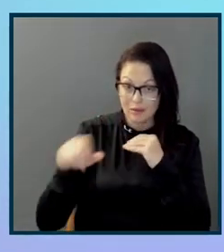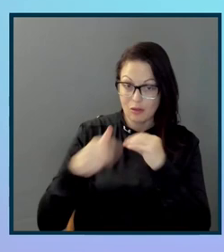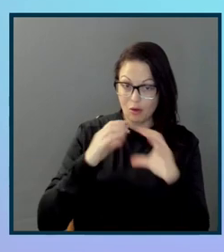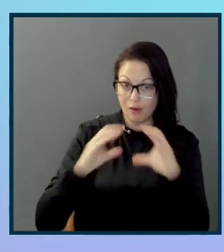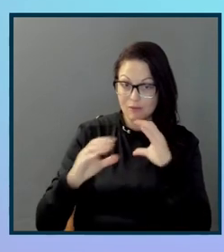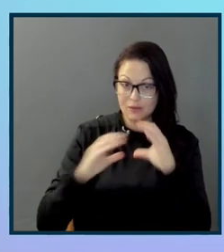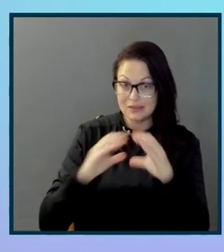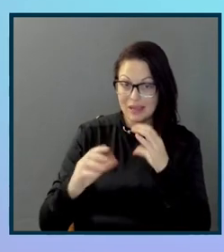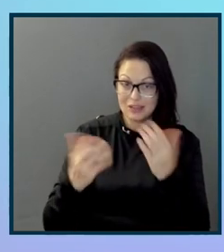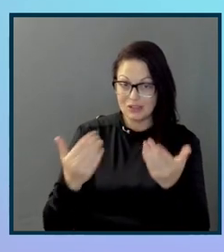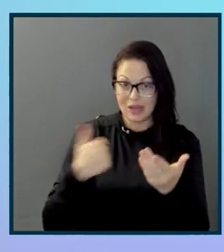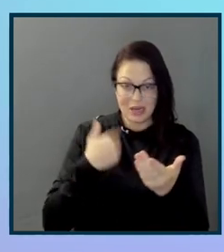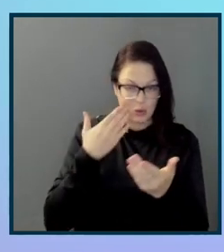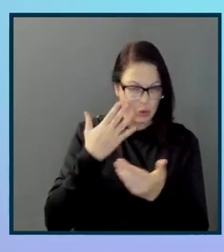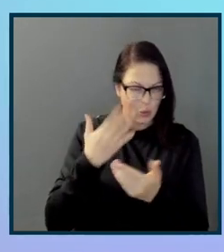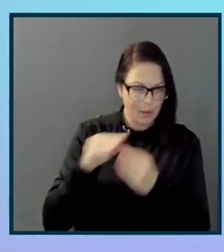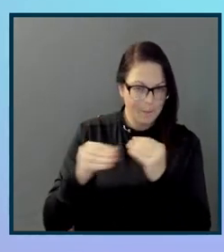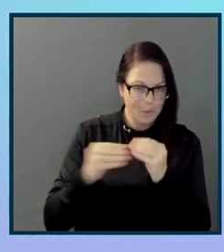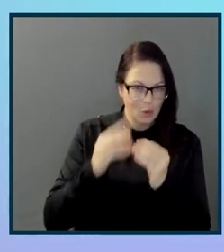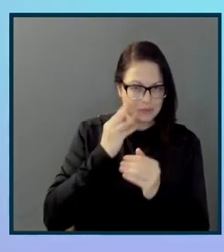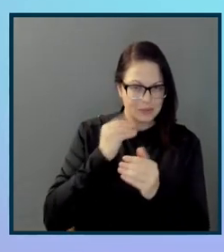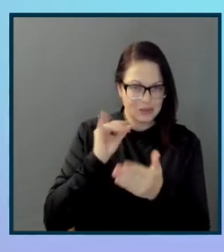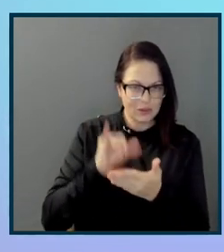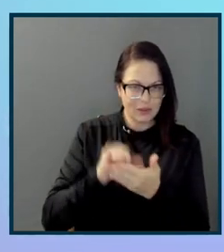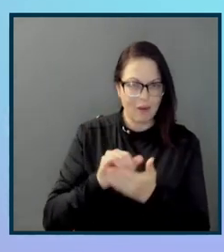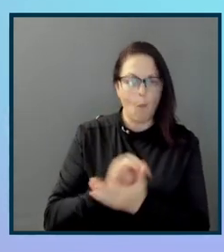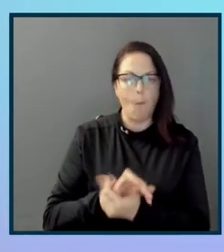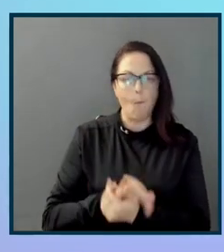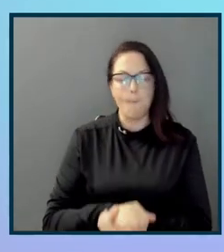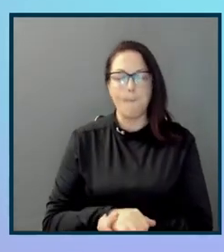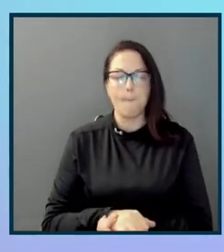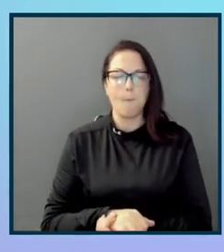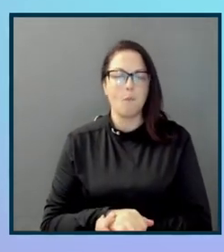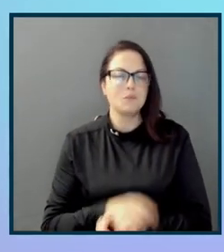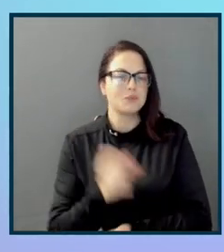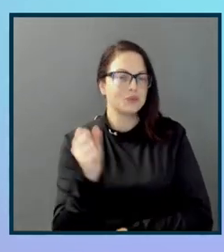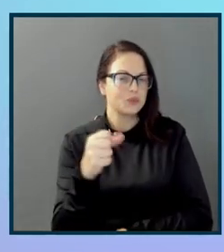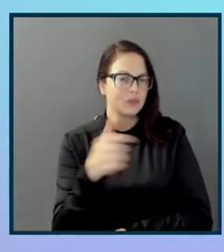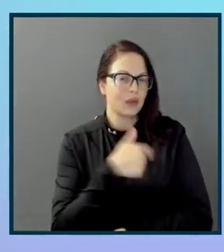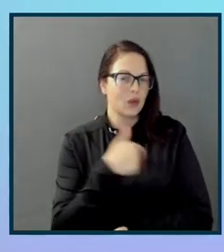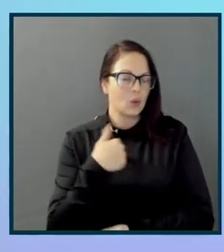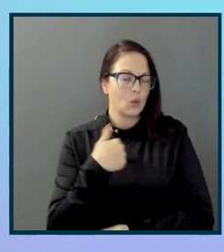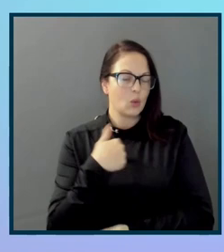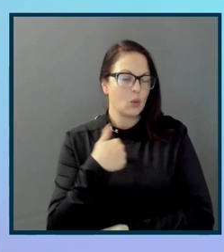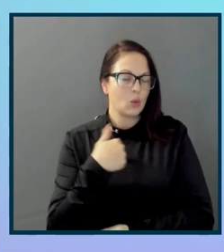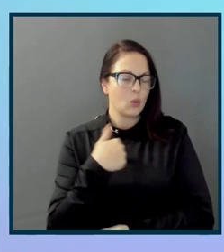run on a few more calls than I have. Yeah. We also have